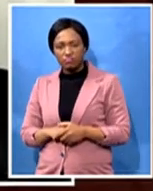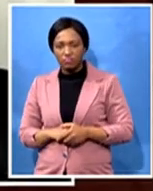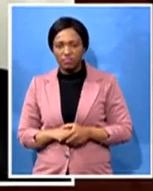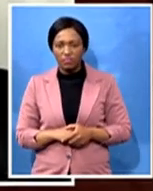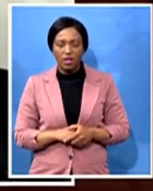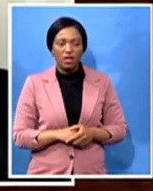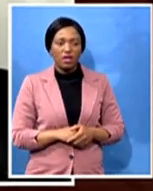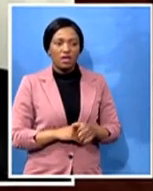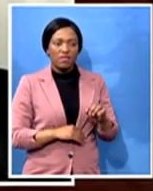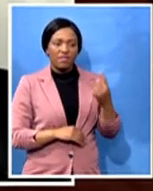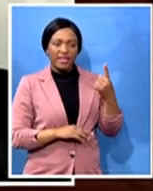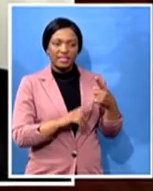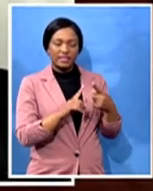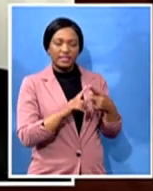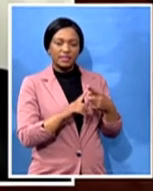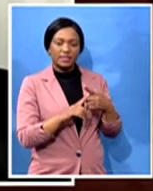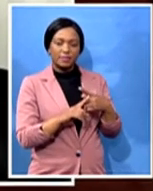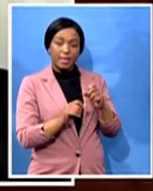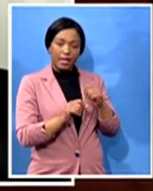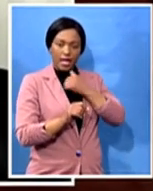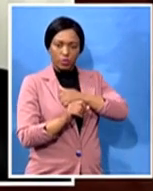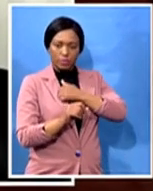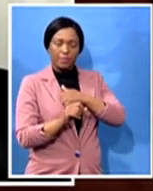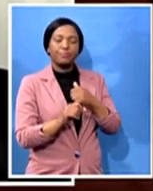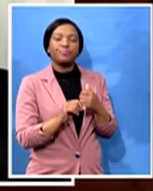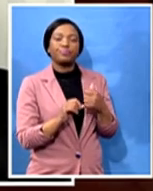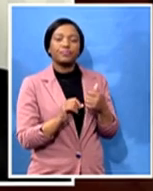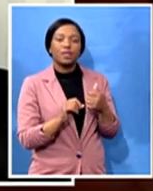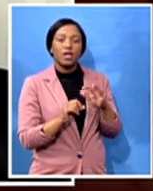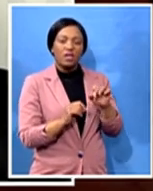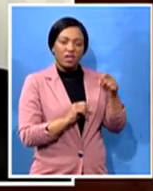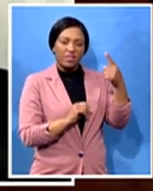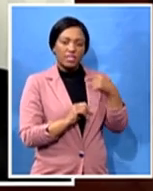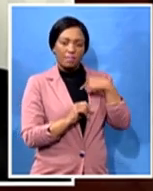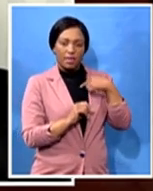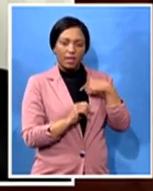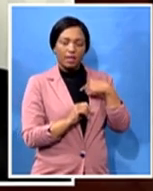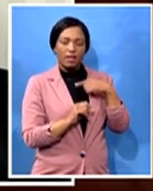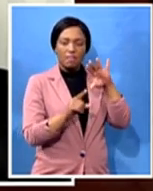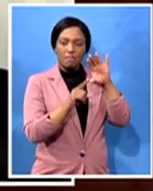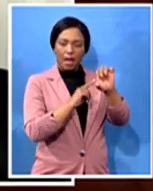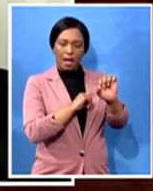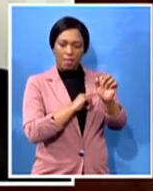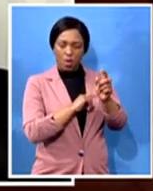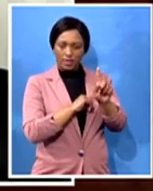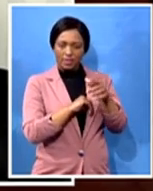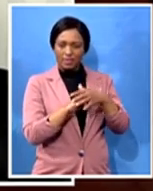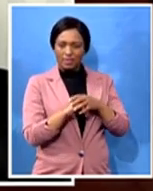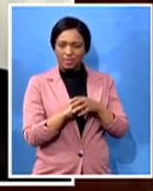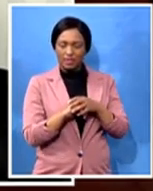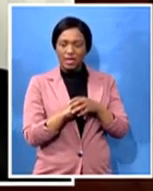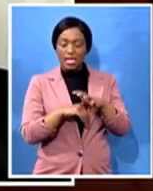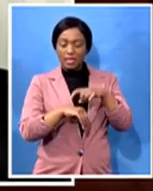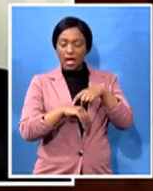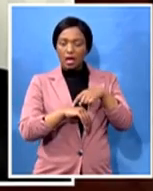of all i i discovered that i the amc established